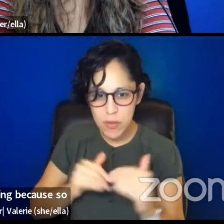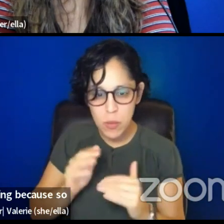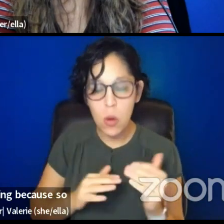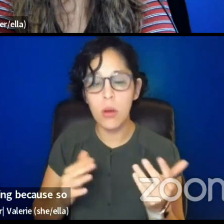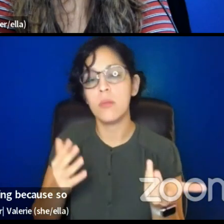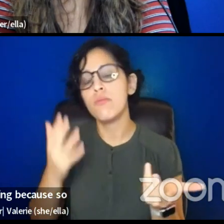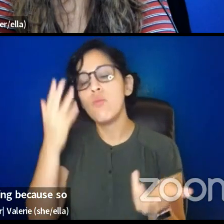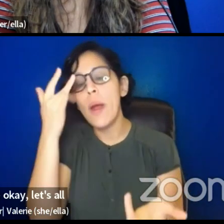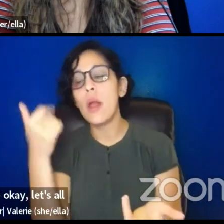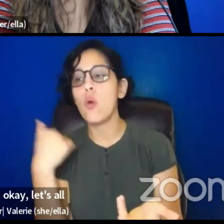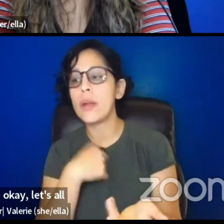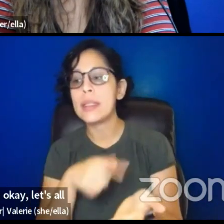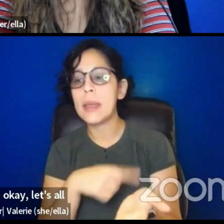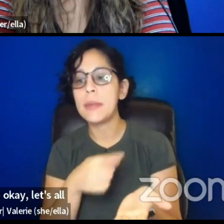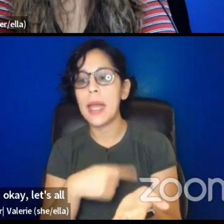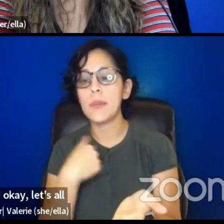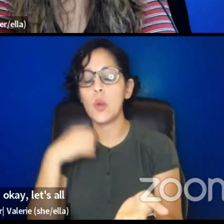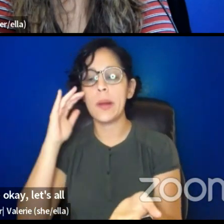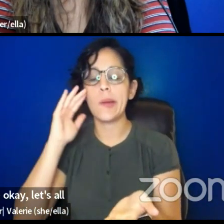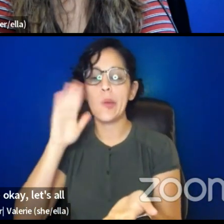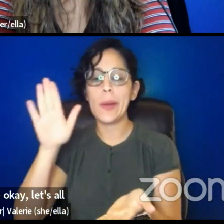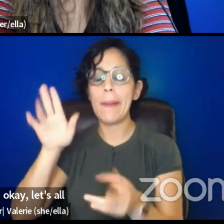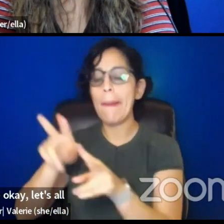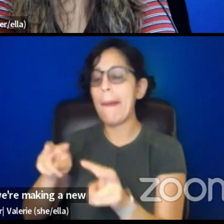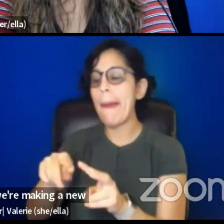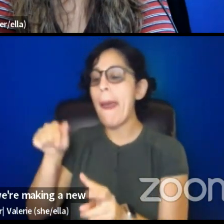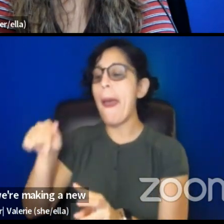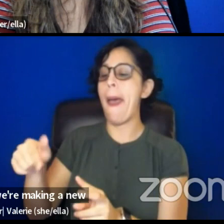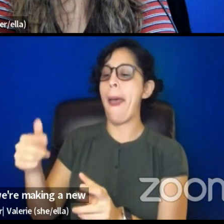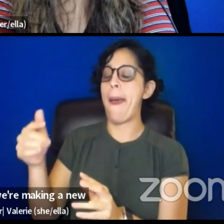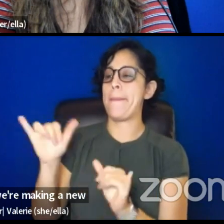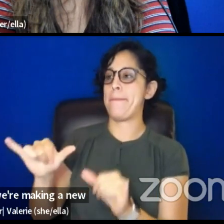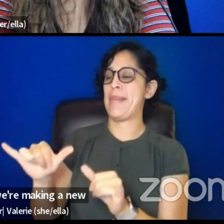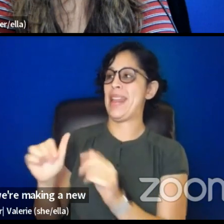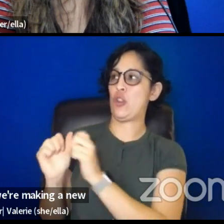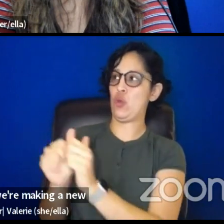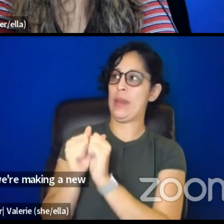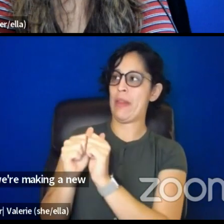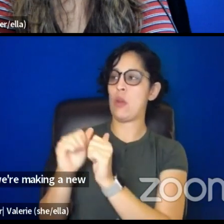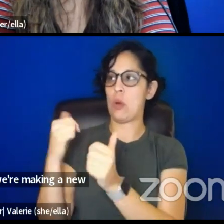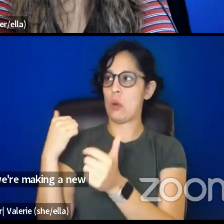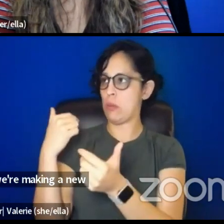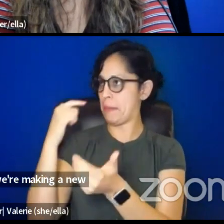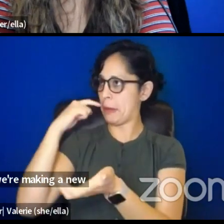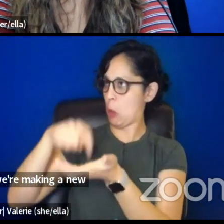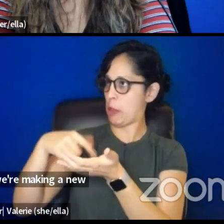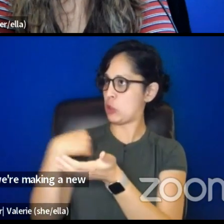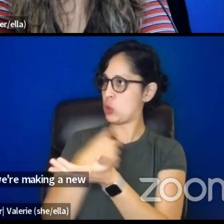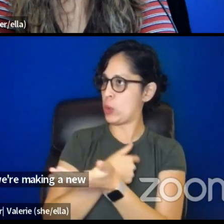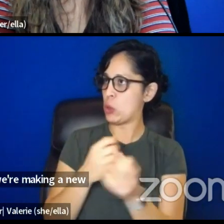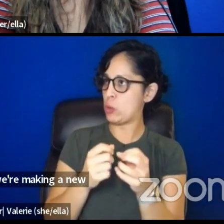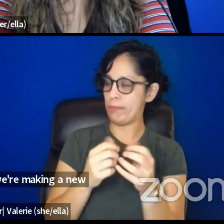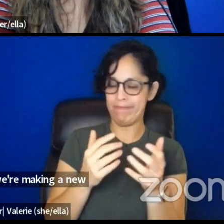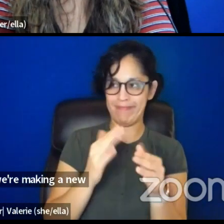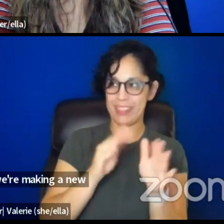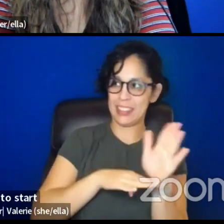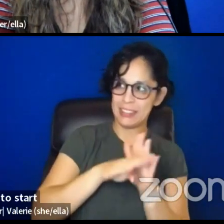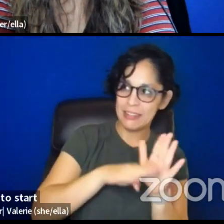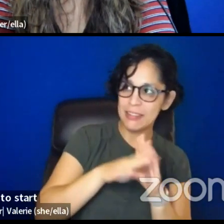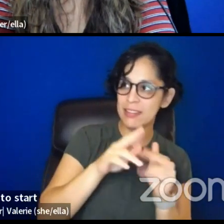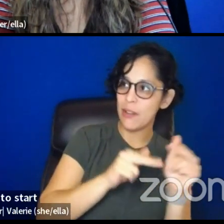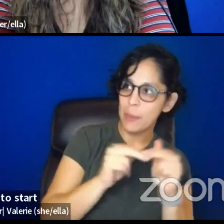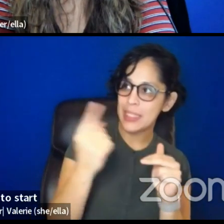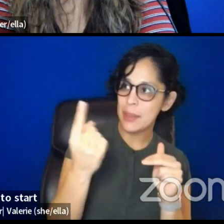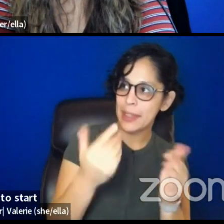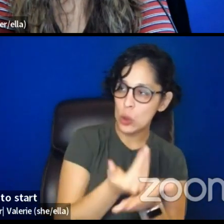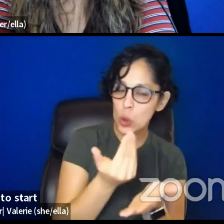let's all acknowledge with each other that we're, we're making a new thing. We're doing a new thing. And so there's discomfort there to start off with.